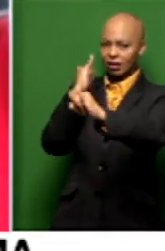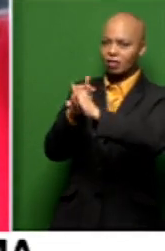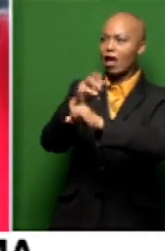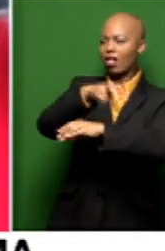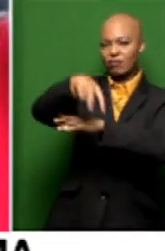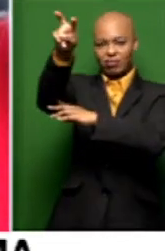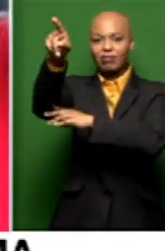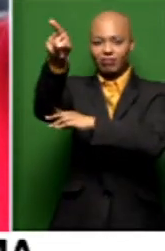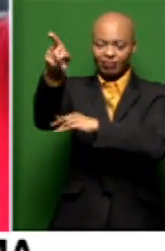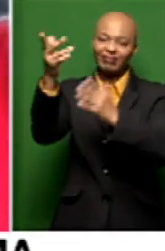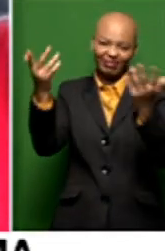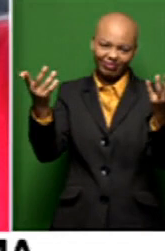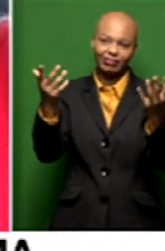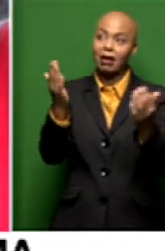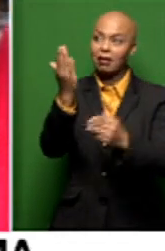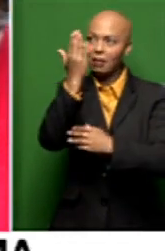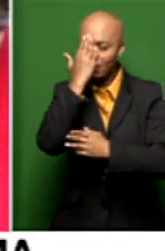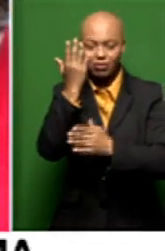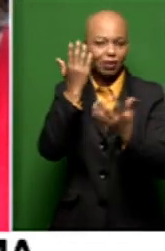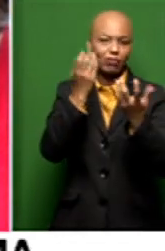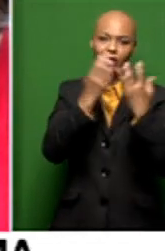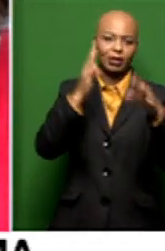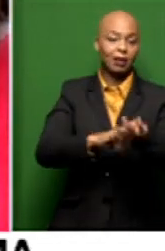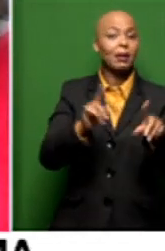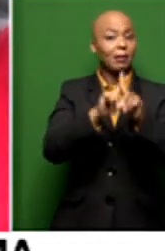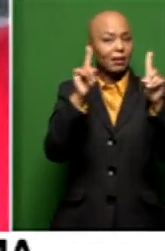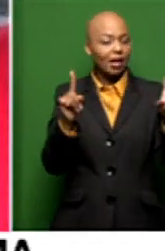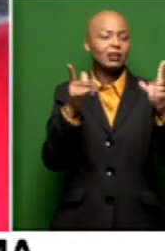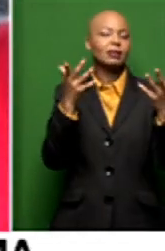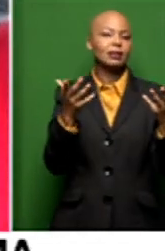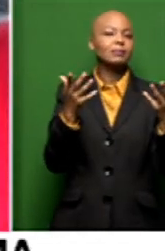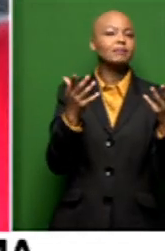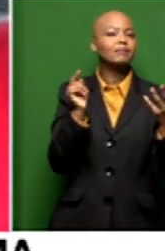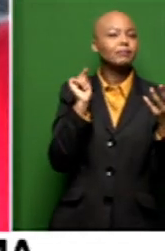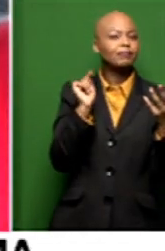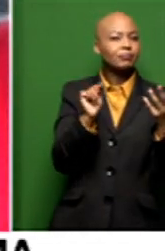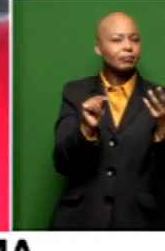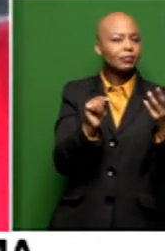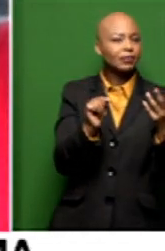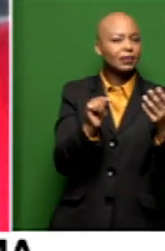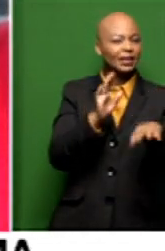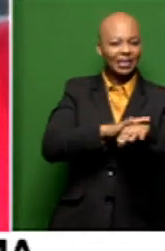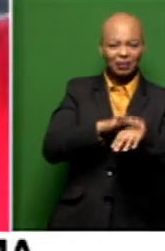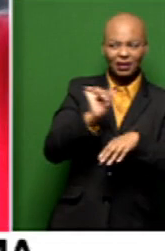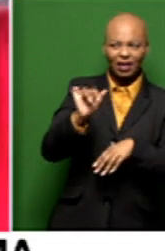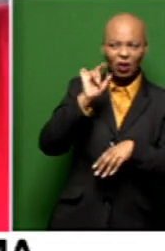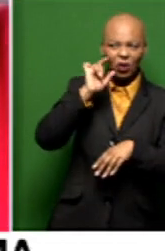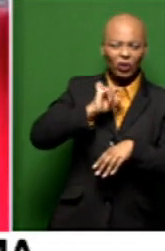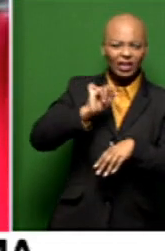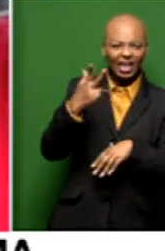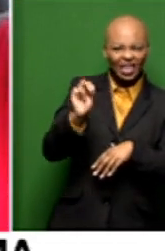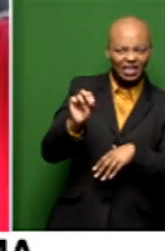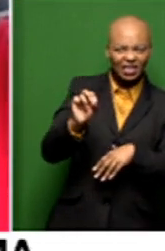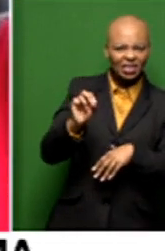Francis, Dusty Springfield, but Peaches and Herb were in your time, right? I think